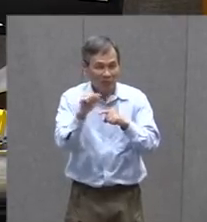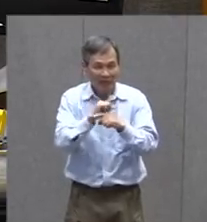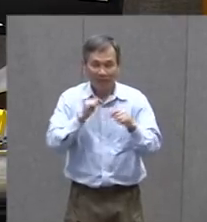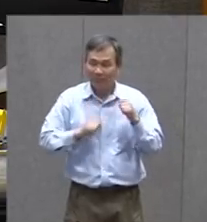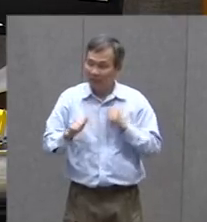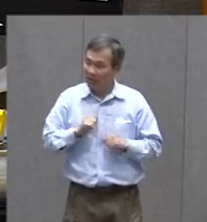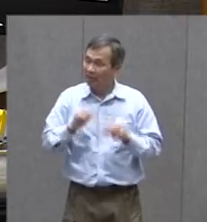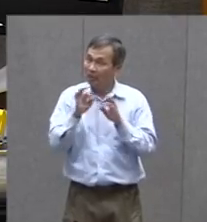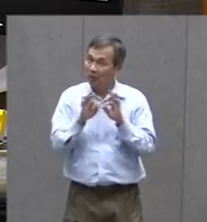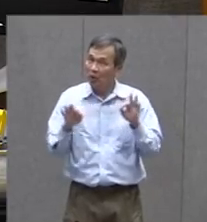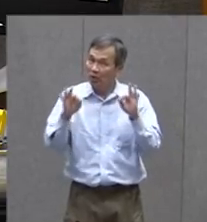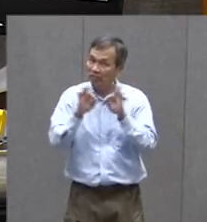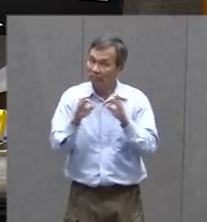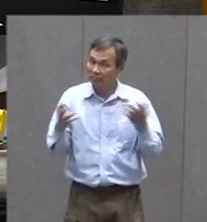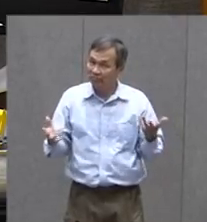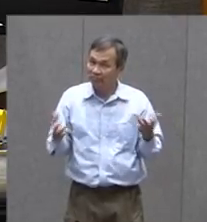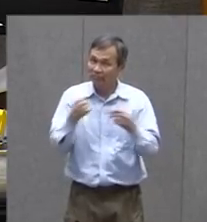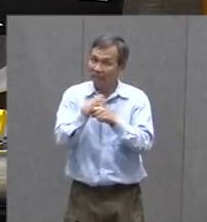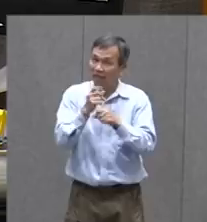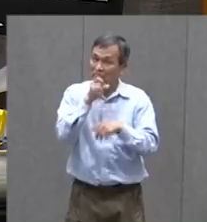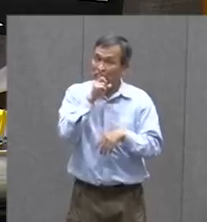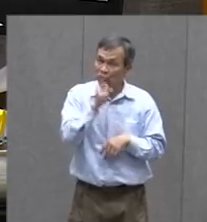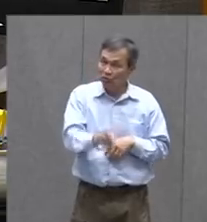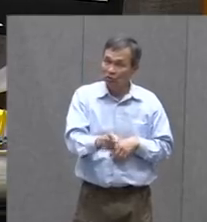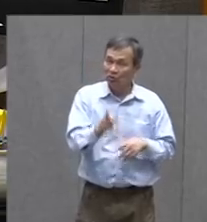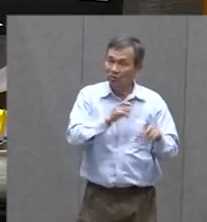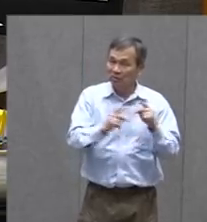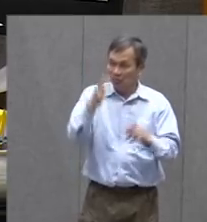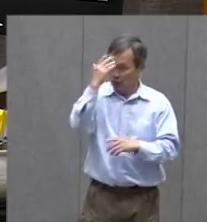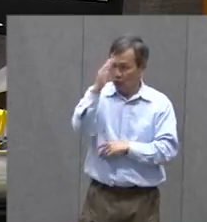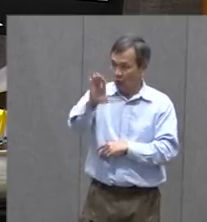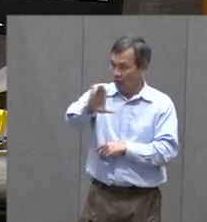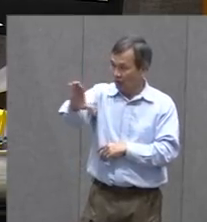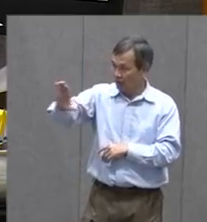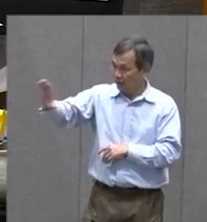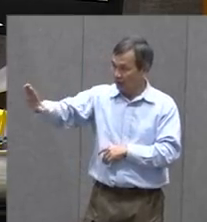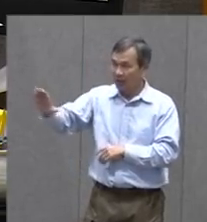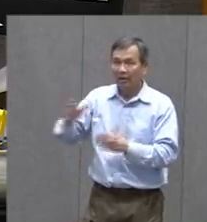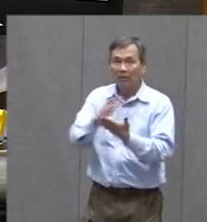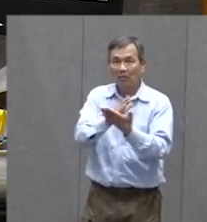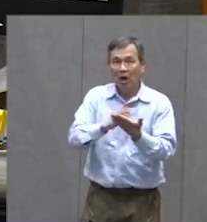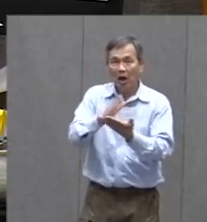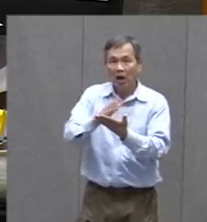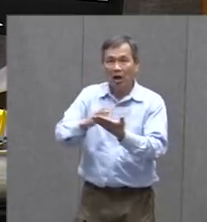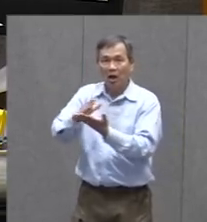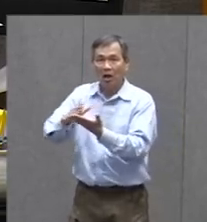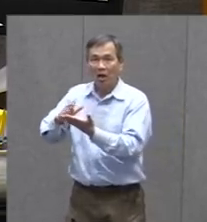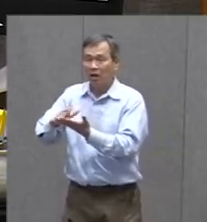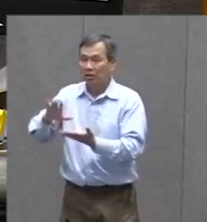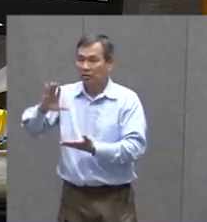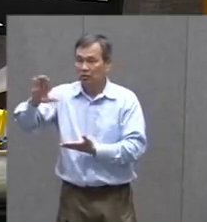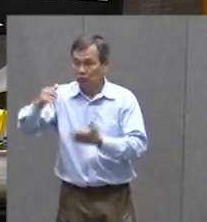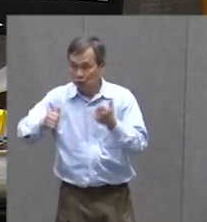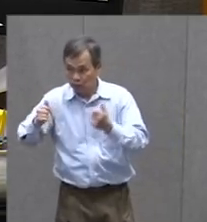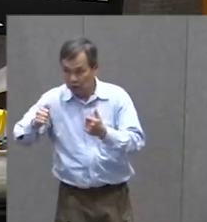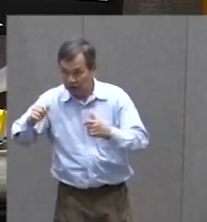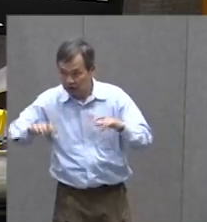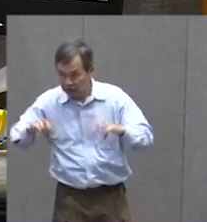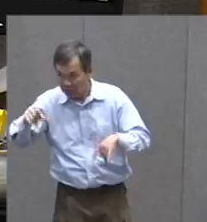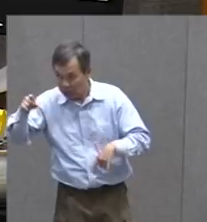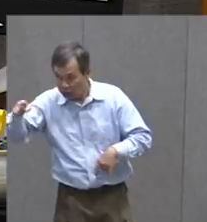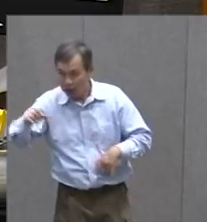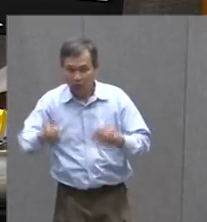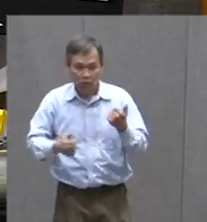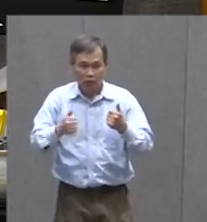Really Important And Making Sure That People Know Their Parts That They Know What Puppets They're Going To Be Handling